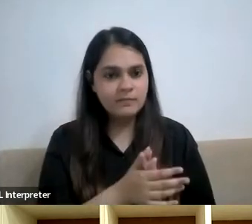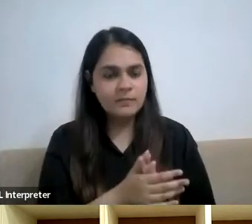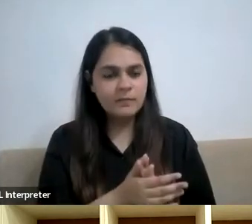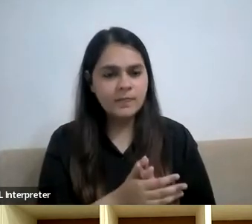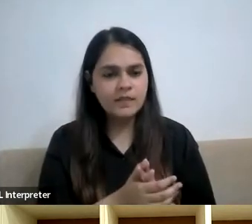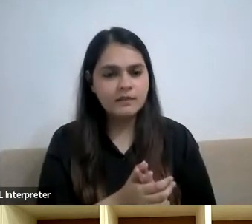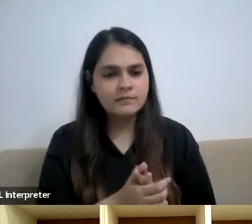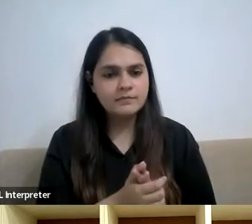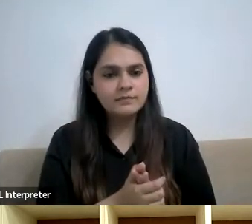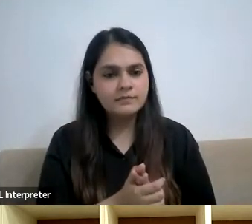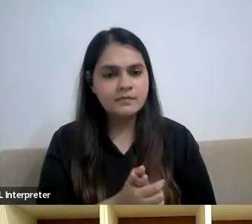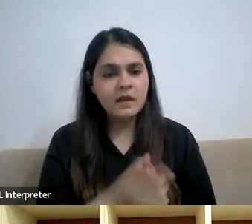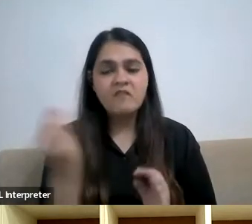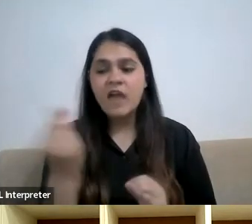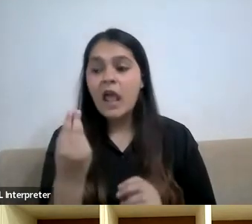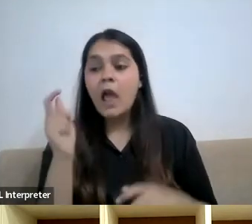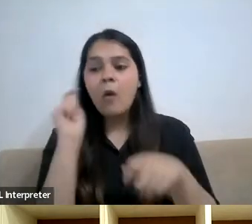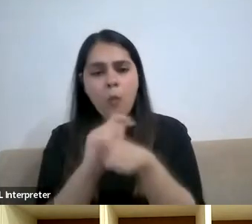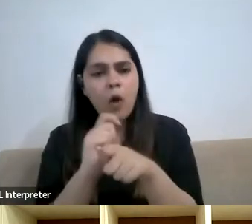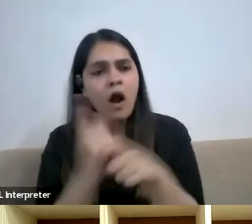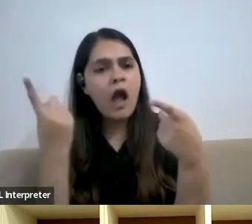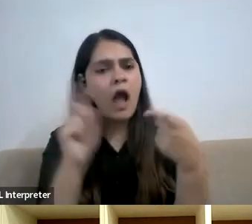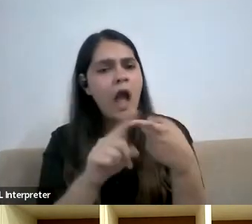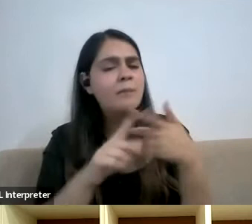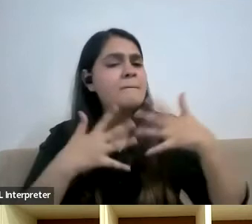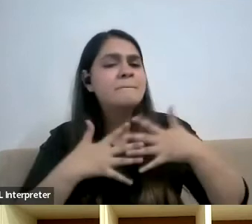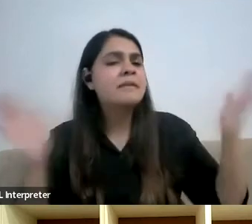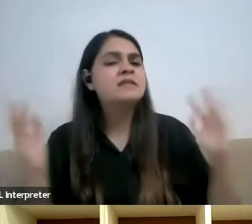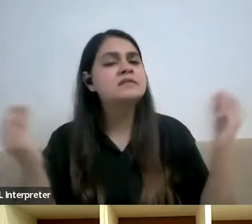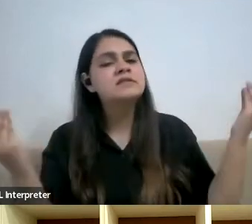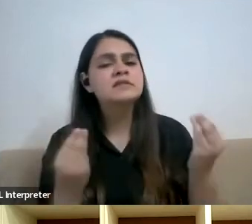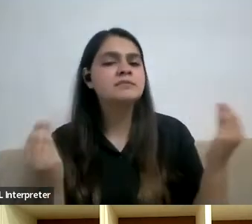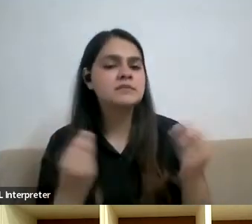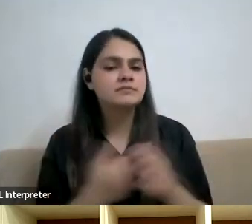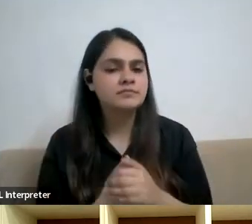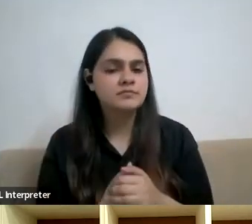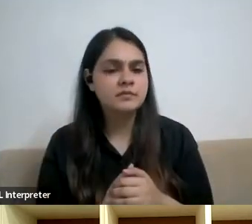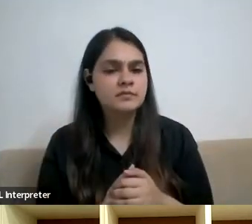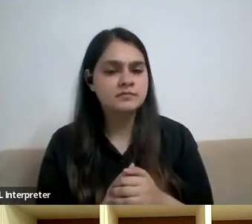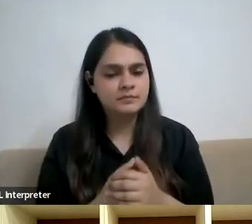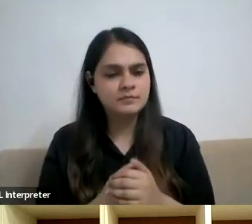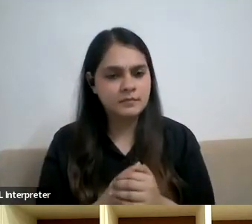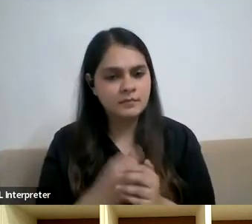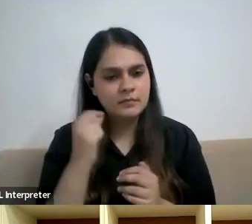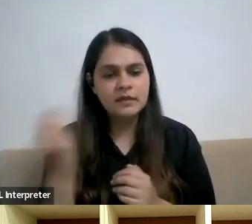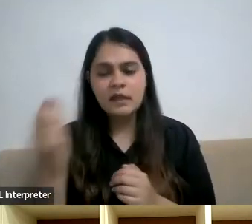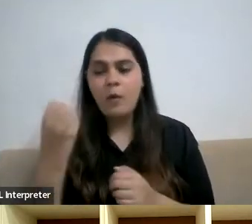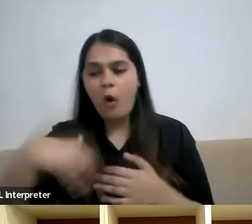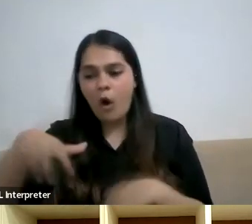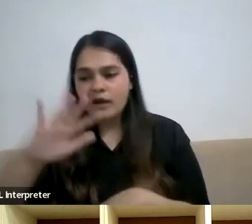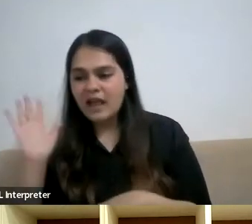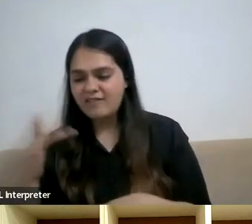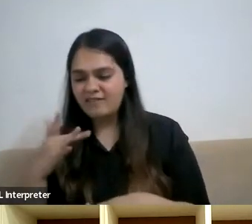very little work that has happened if you look around because voluntary organizations have their own set of challenges.